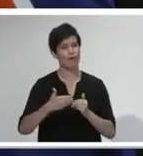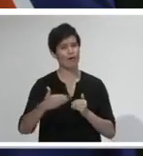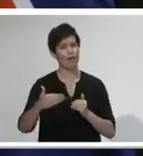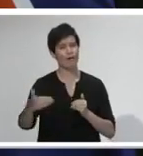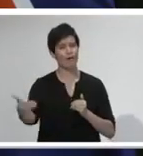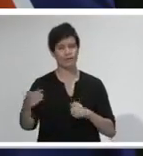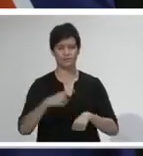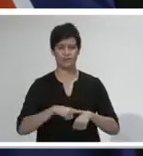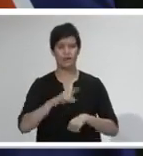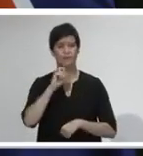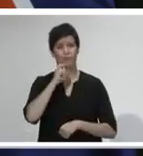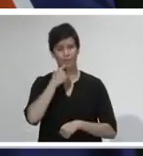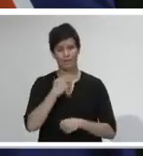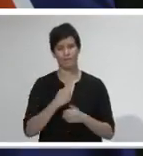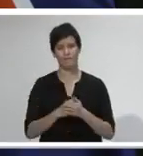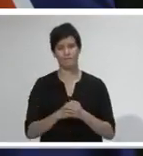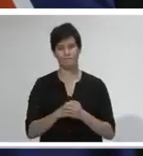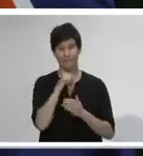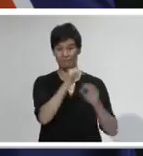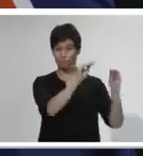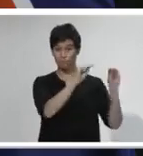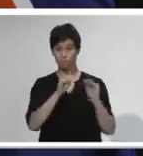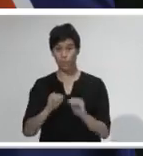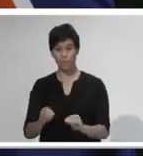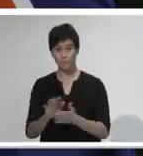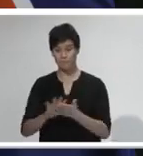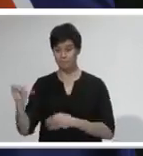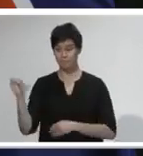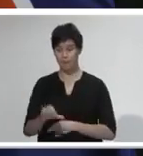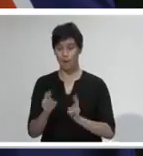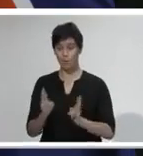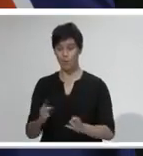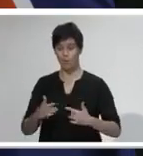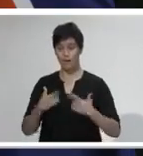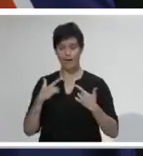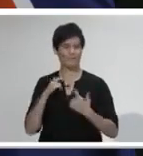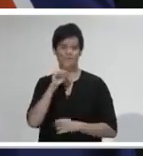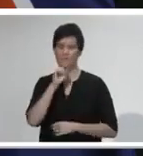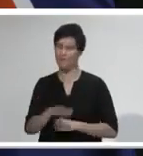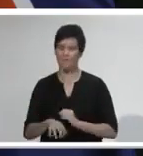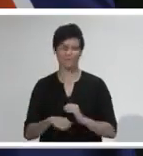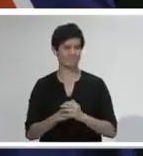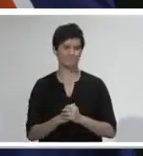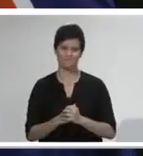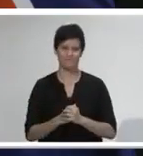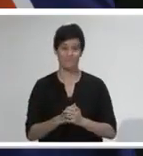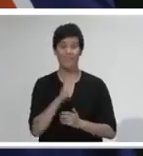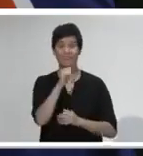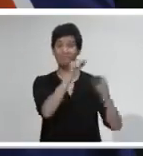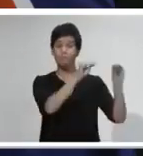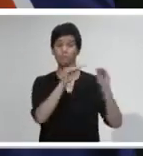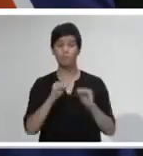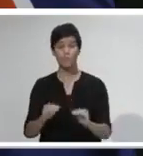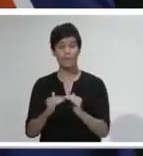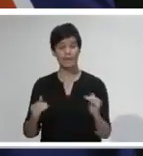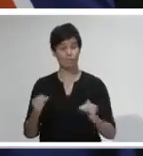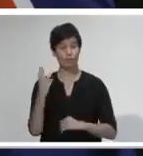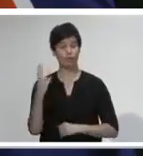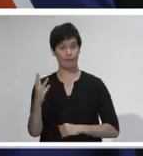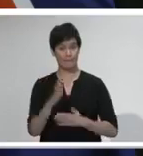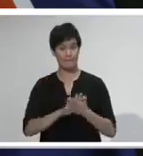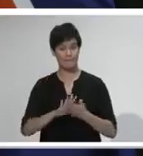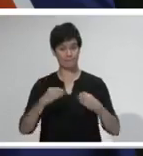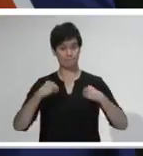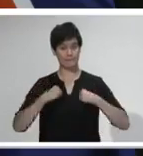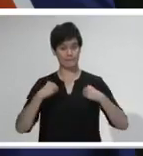life for any of us. What eventually changes at Alert Level 3 is that more of the economy is able to come